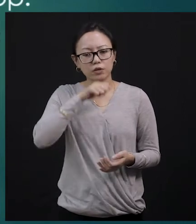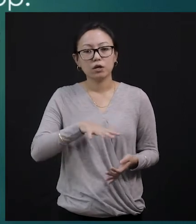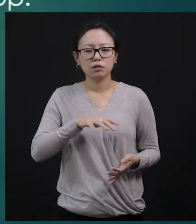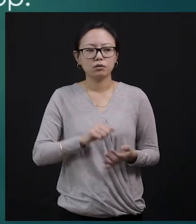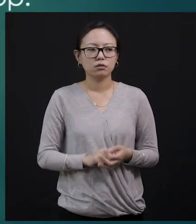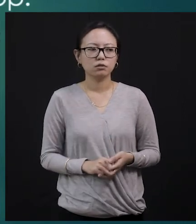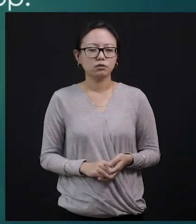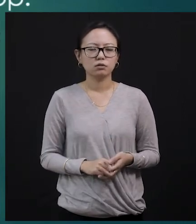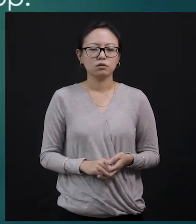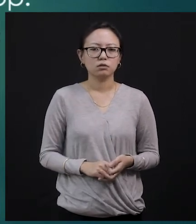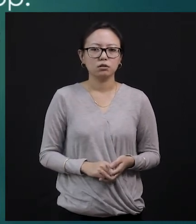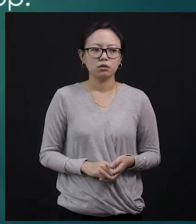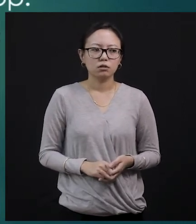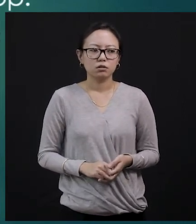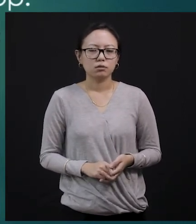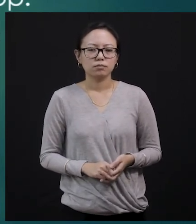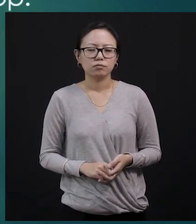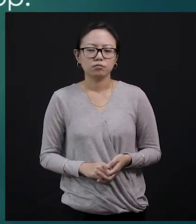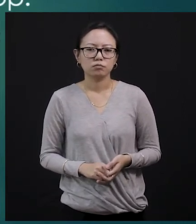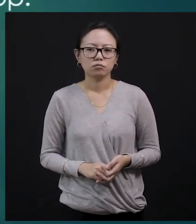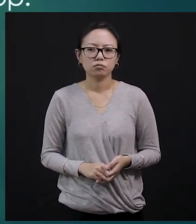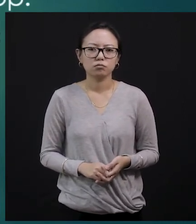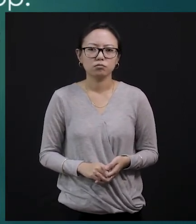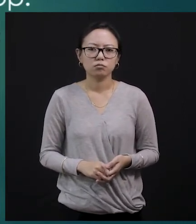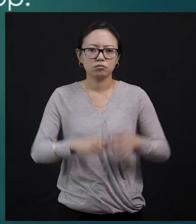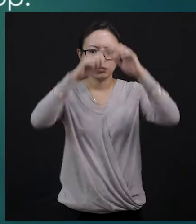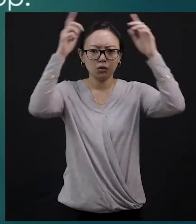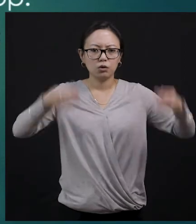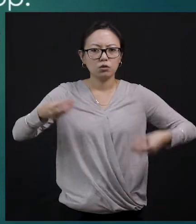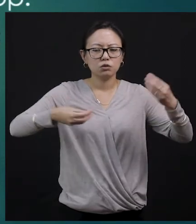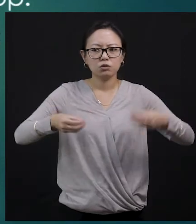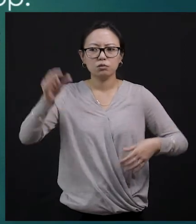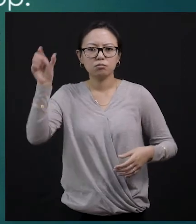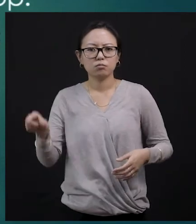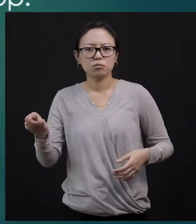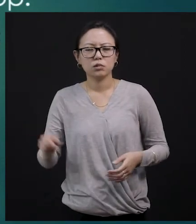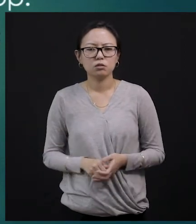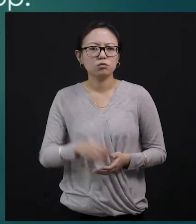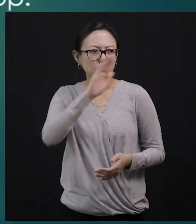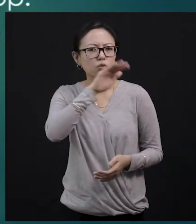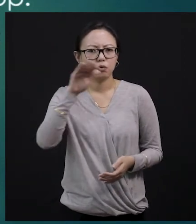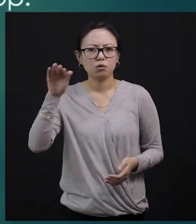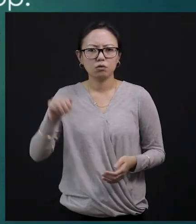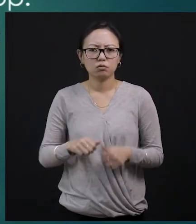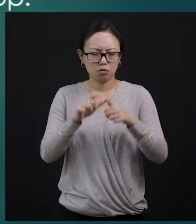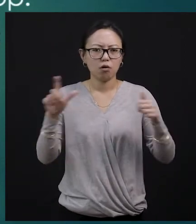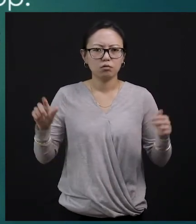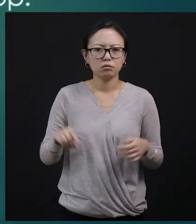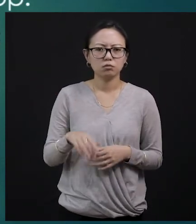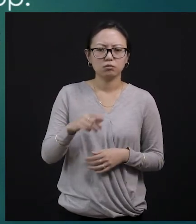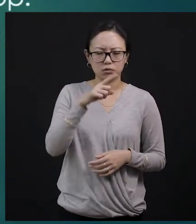keep calling customers. But this shopkeeper was not a person like that. He was not too smart, but it looks a little lazy.